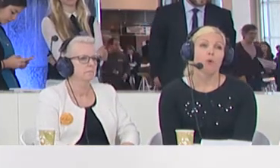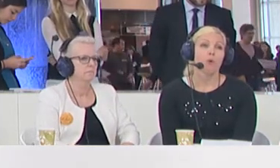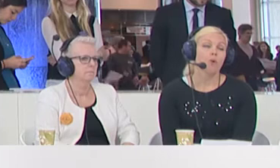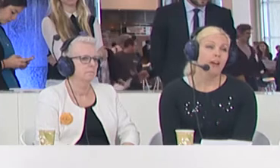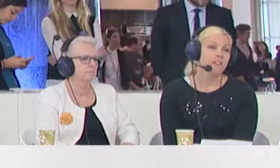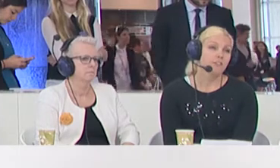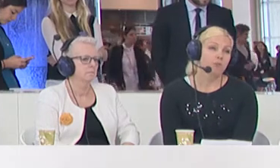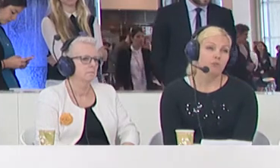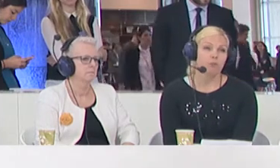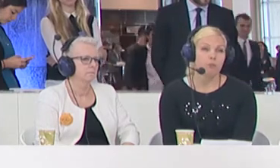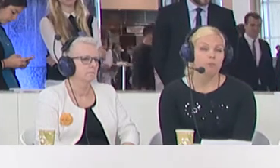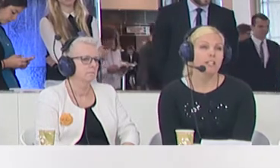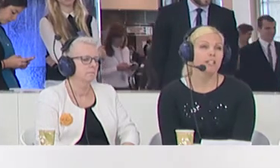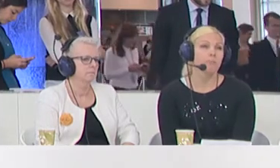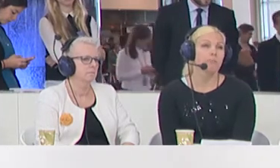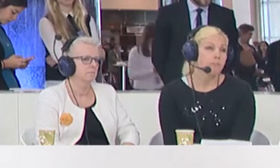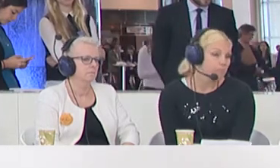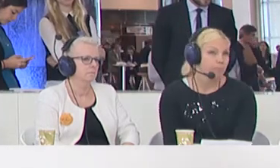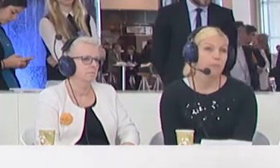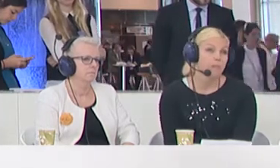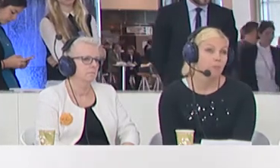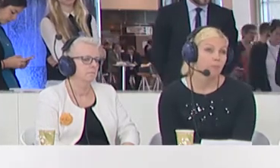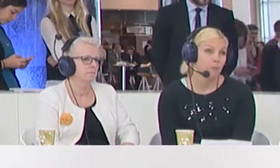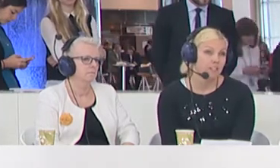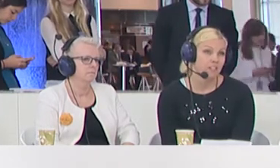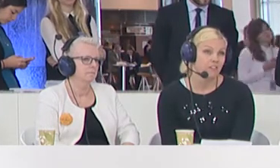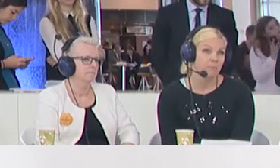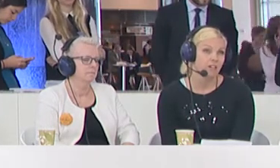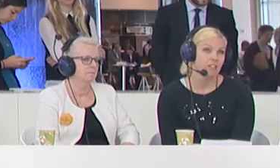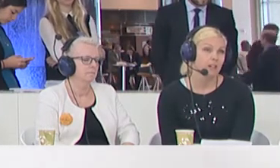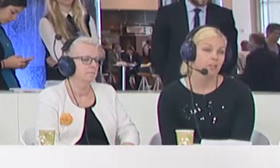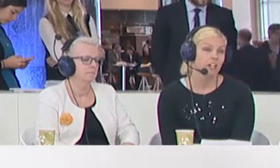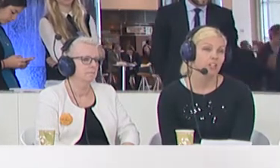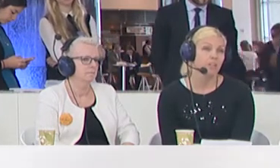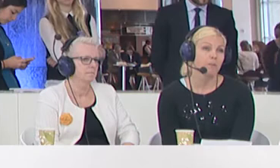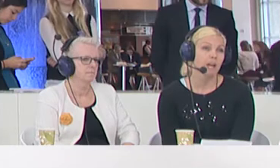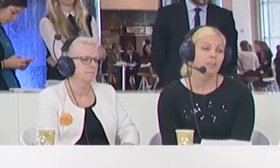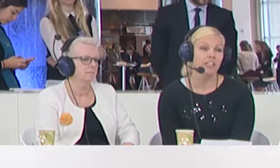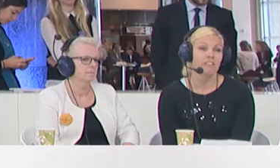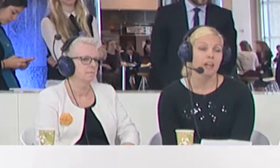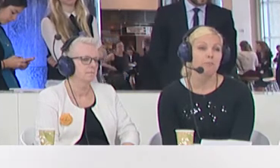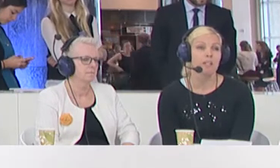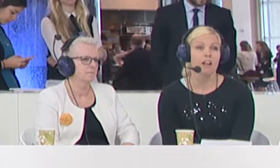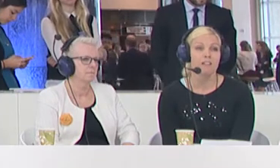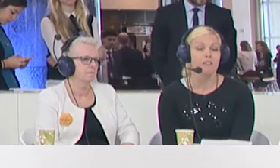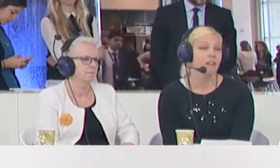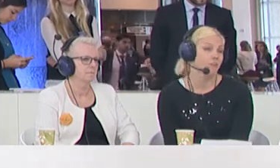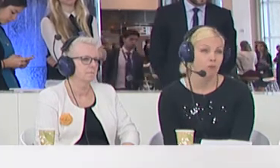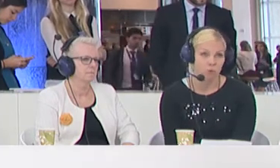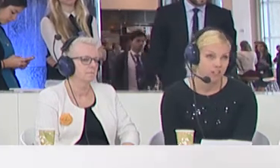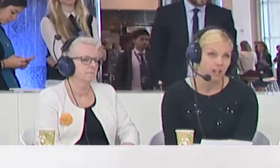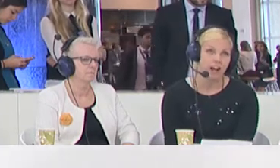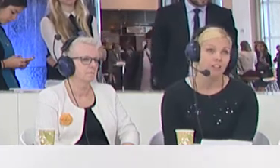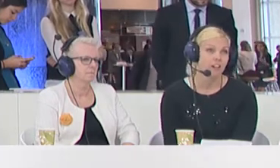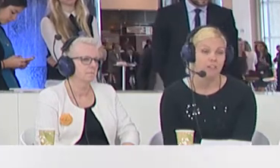But as you said before, we need to be more permissive about immigration. But I believe that because of